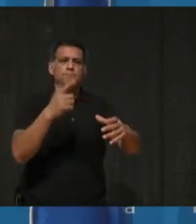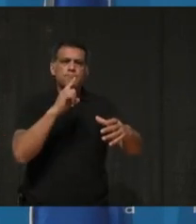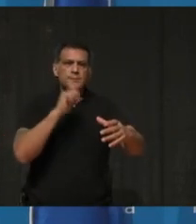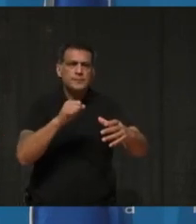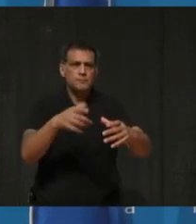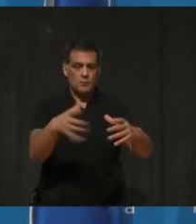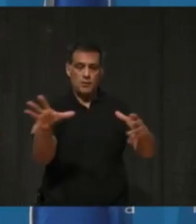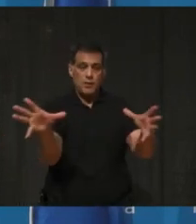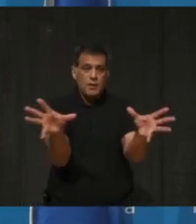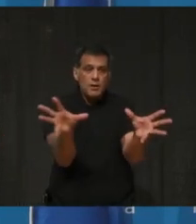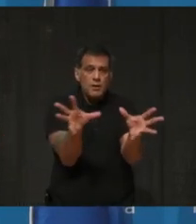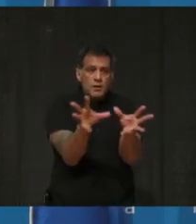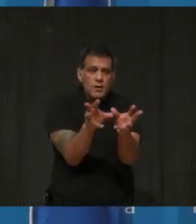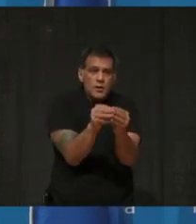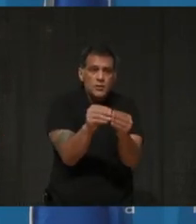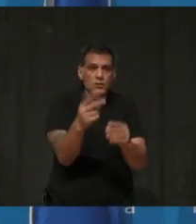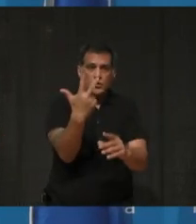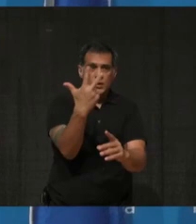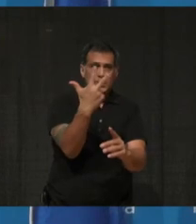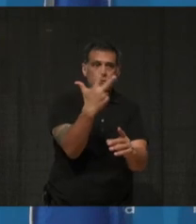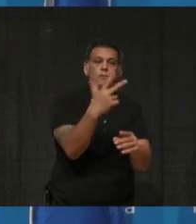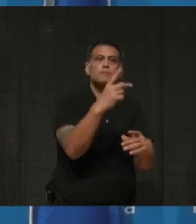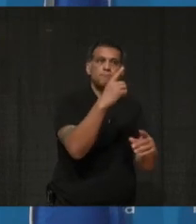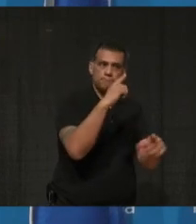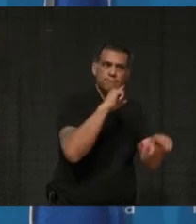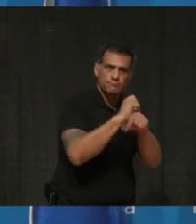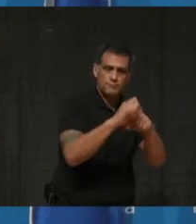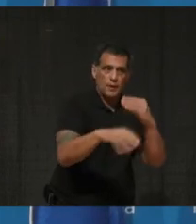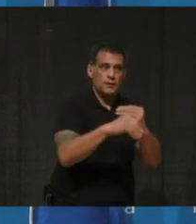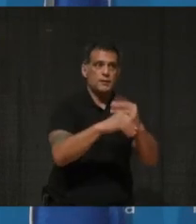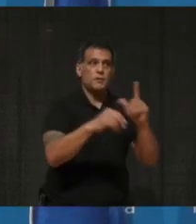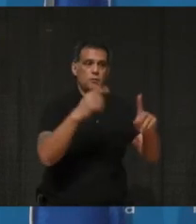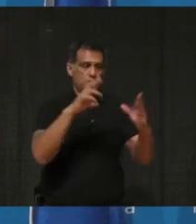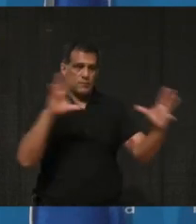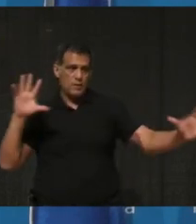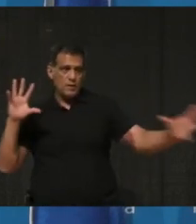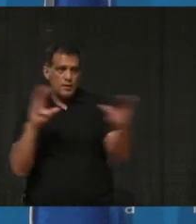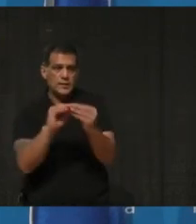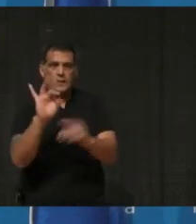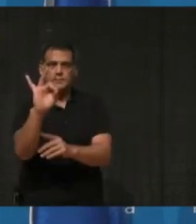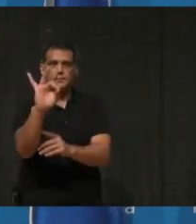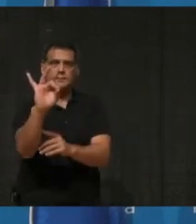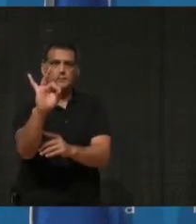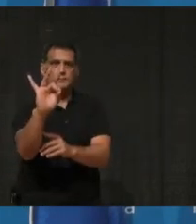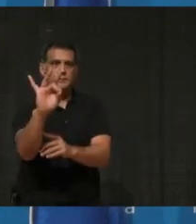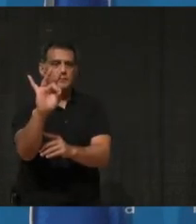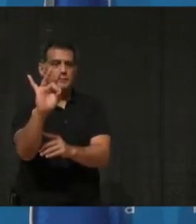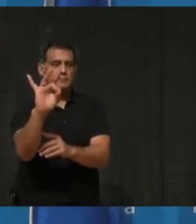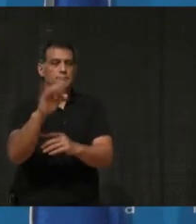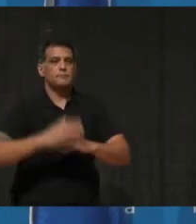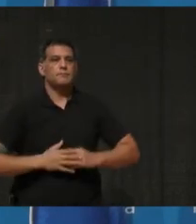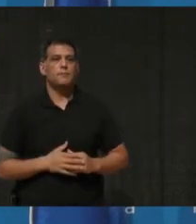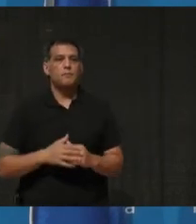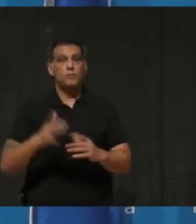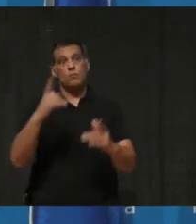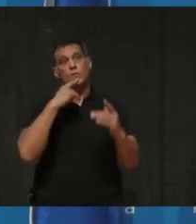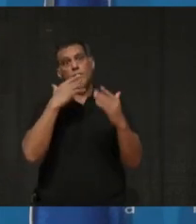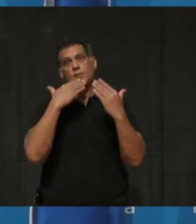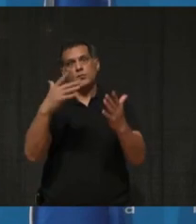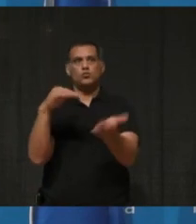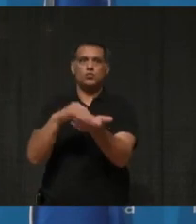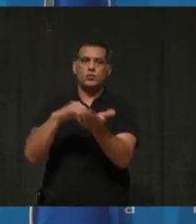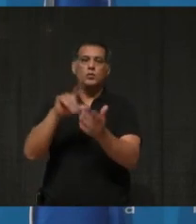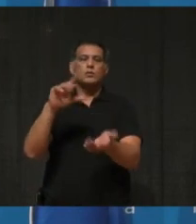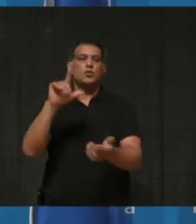testing positive for the variant, bringing the total to only eight. I want to thank Dr. Lowe and his team at Public